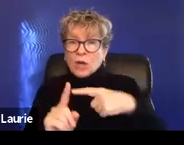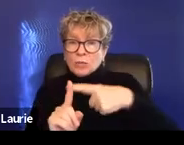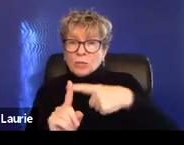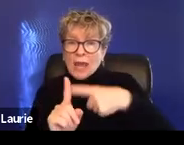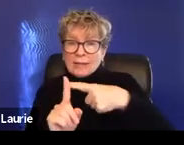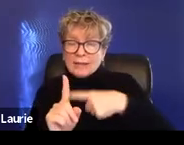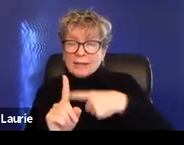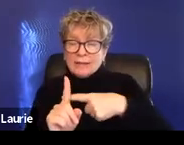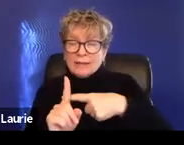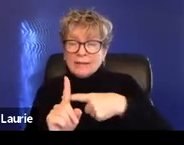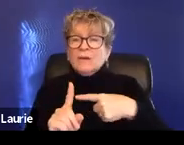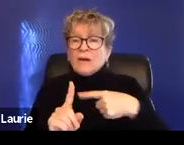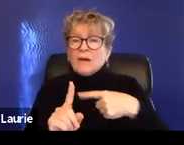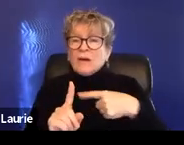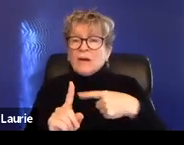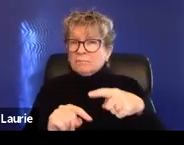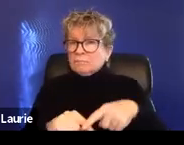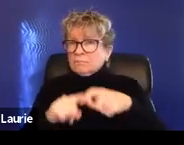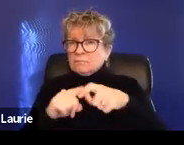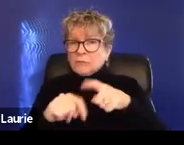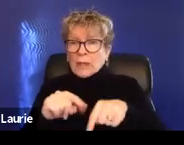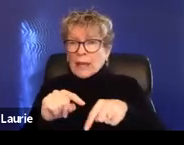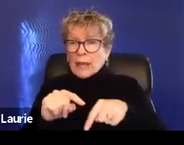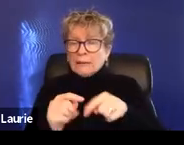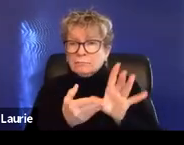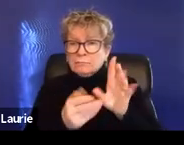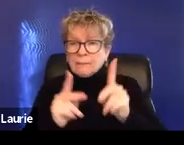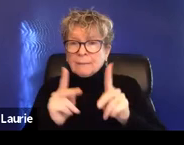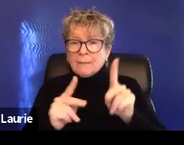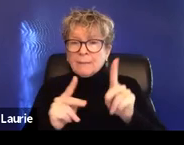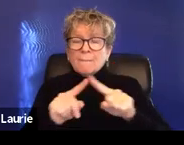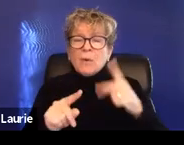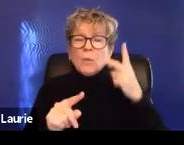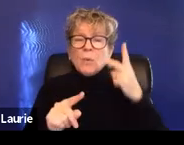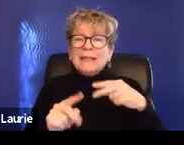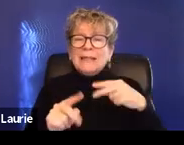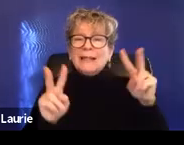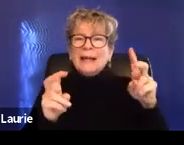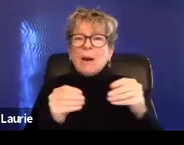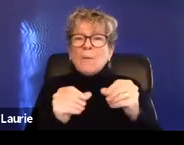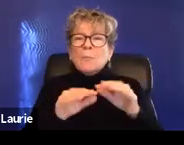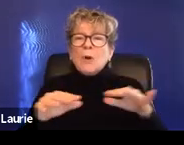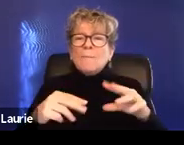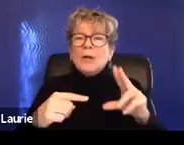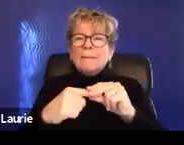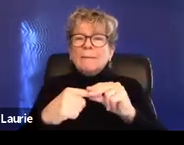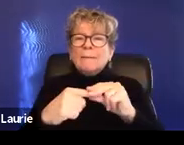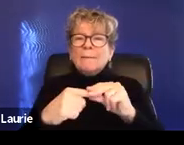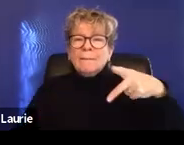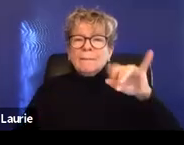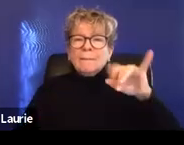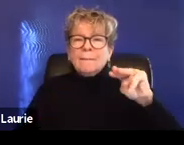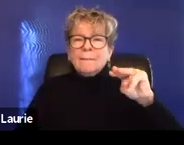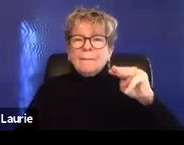been seeing, um, you know, what some folks are calling property pimping, where landlords are now, uh, putting